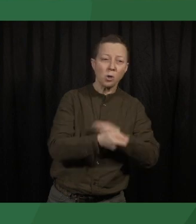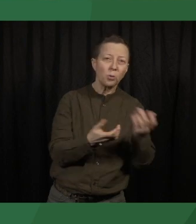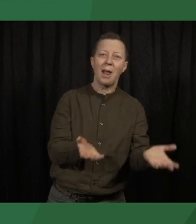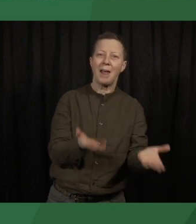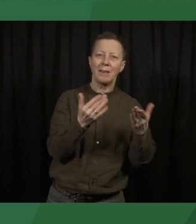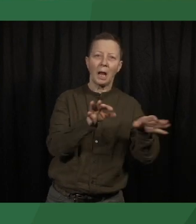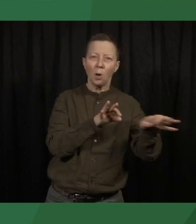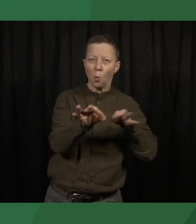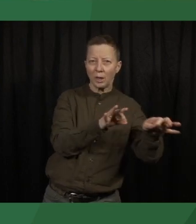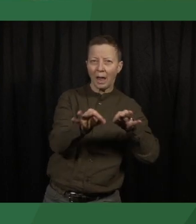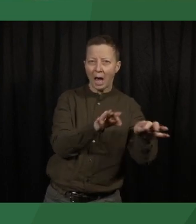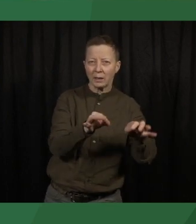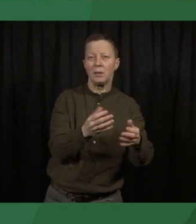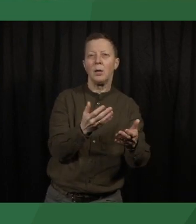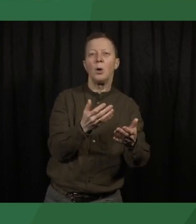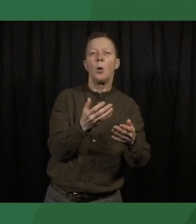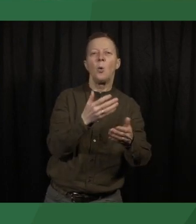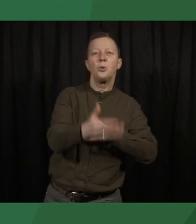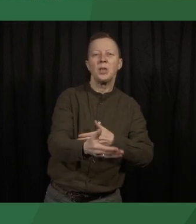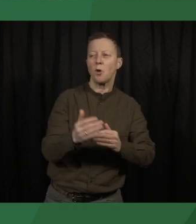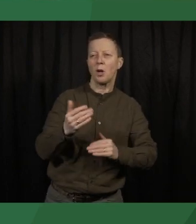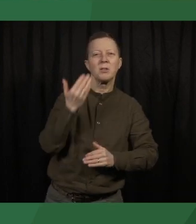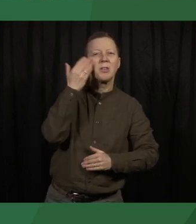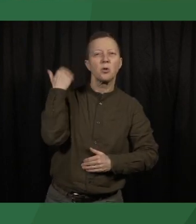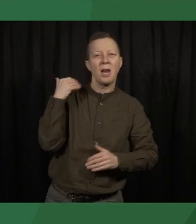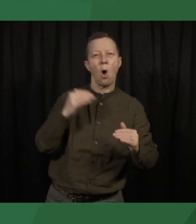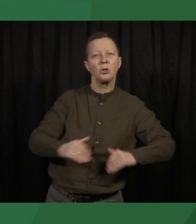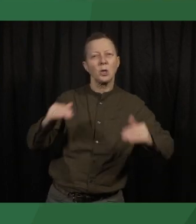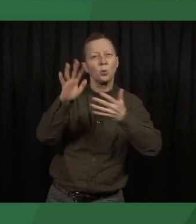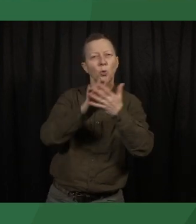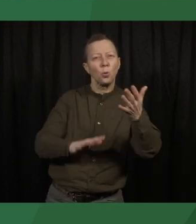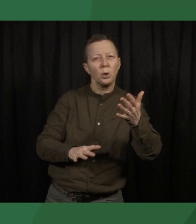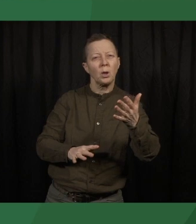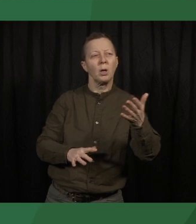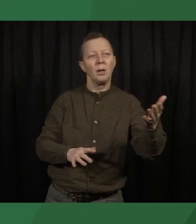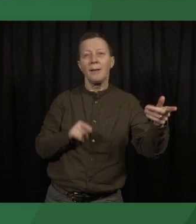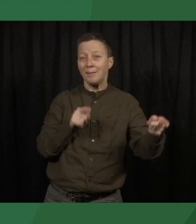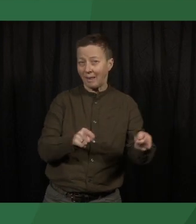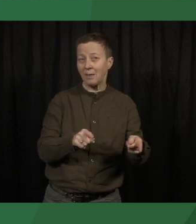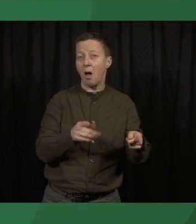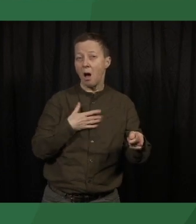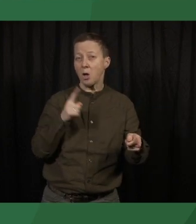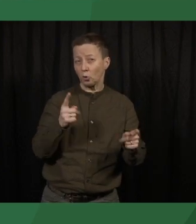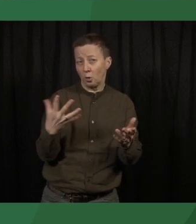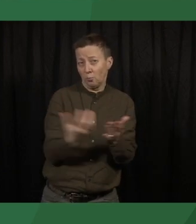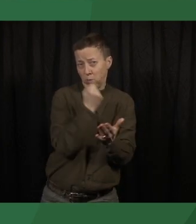coordination outside traditional organizational structures. This approach has some advantages.